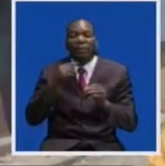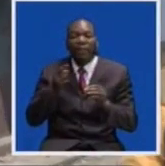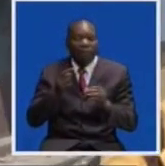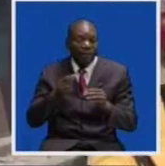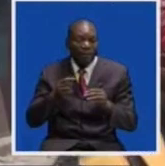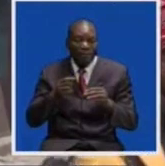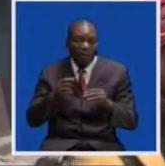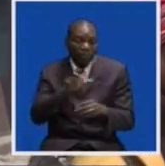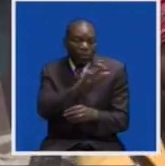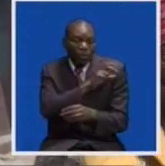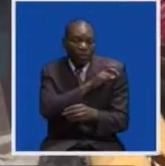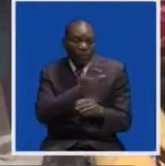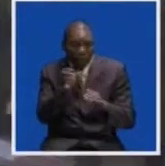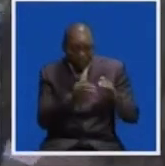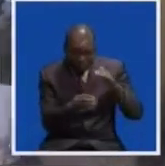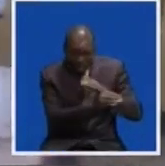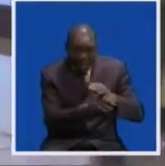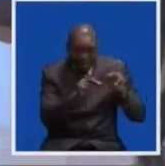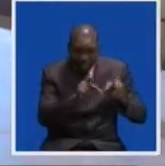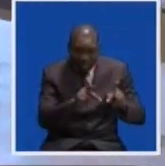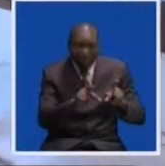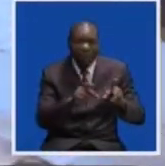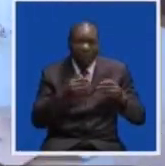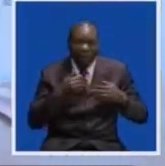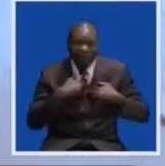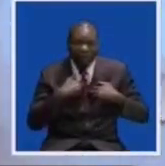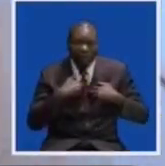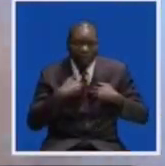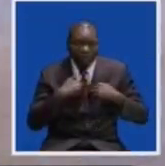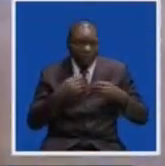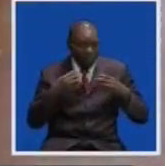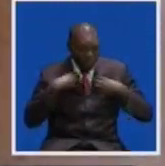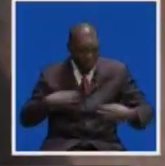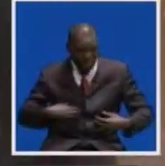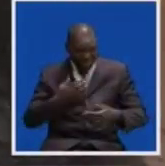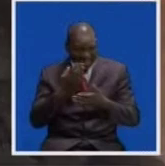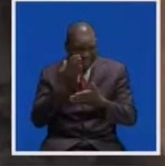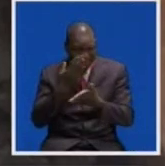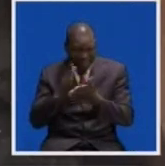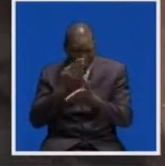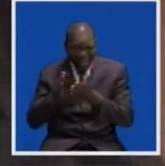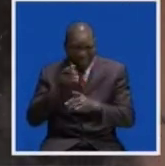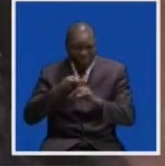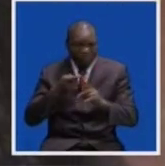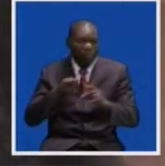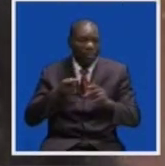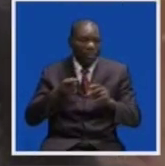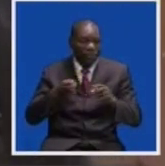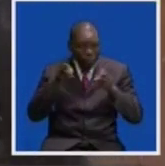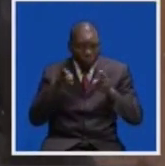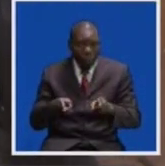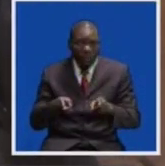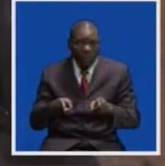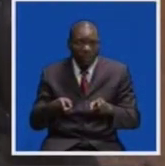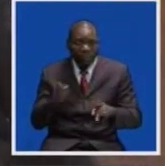suspects who were found with human parts led to residents of Kawama East in Mofalira burning down this police post. In the